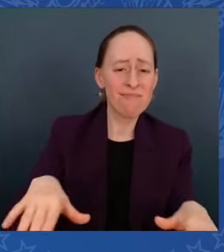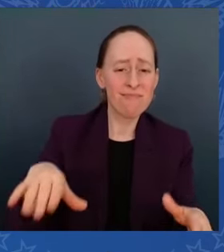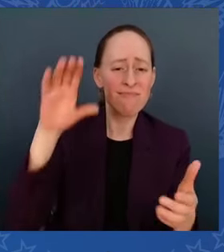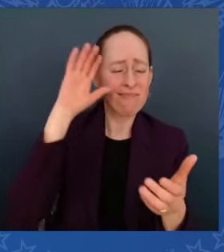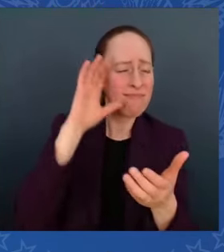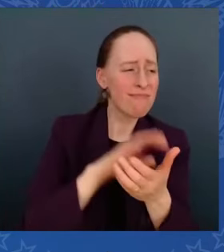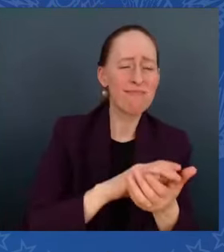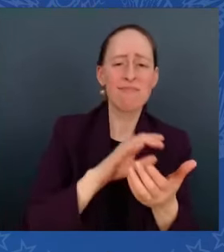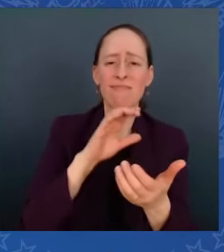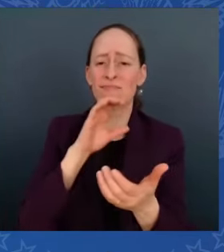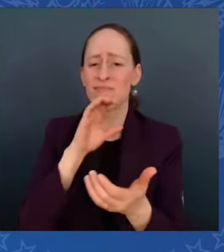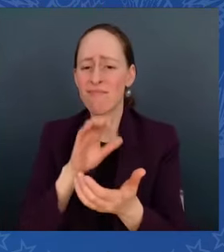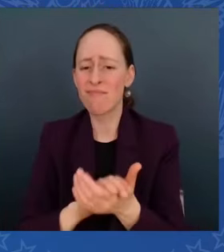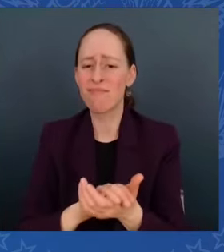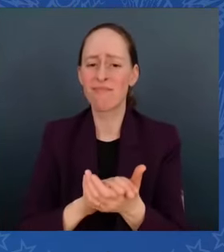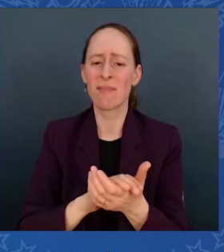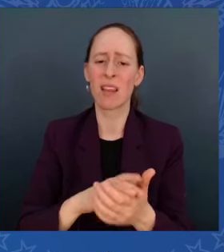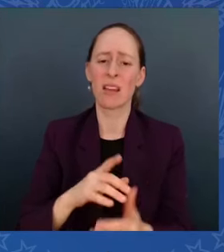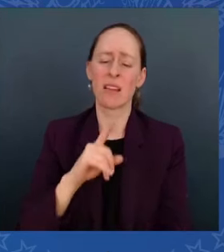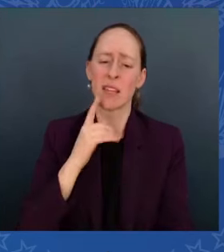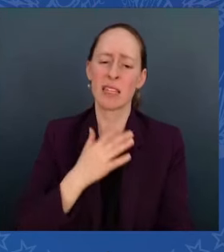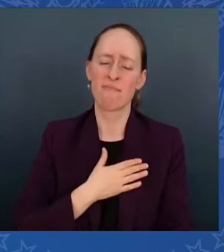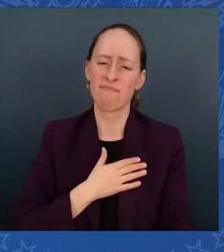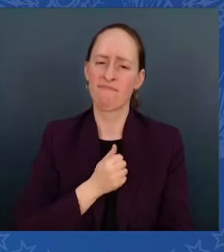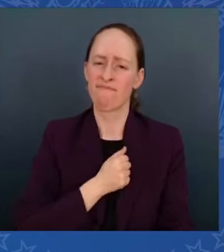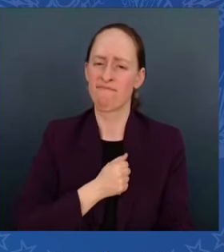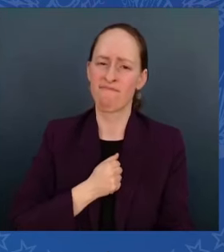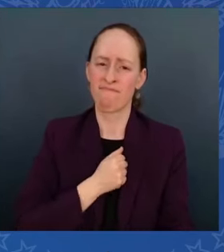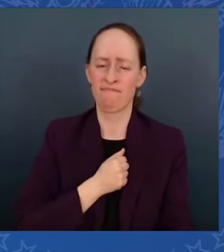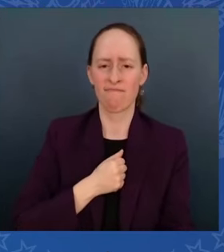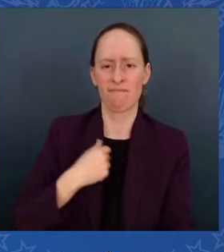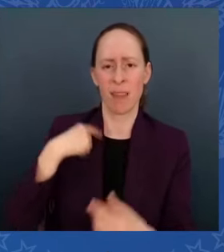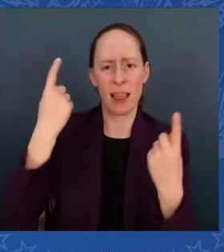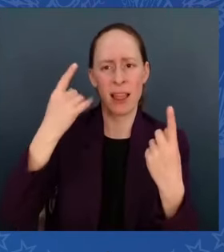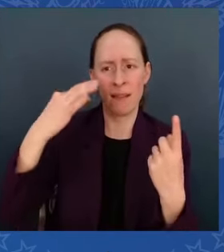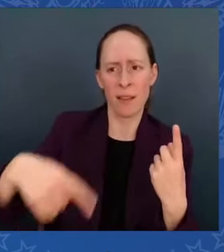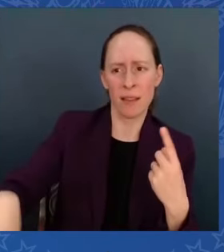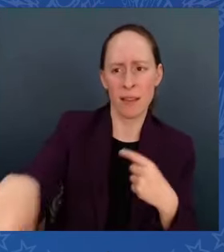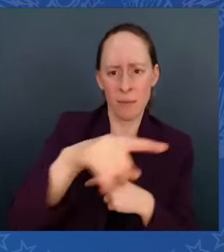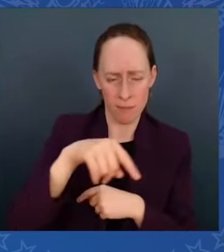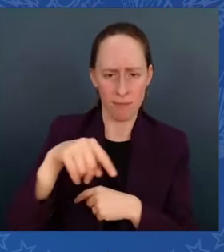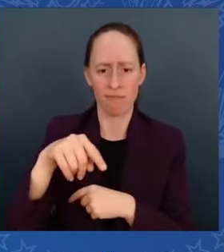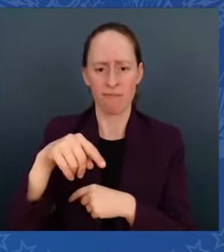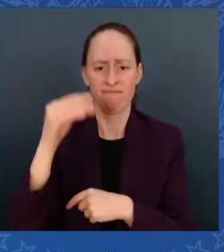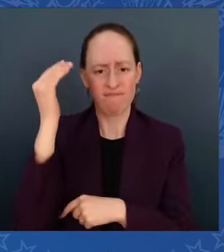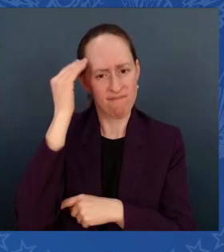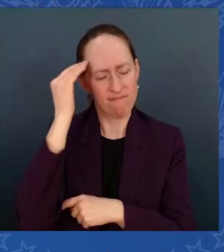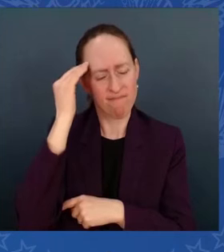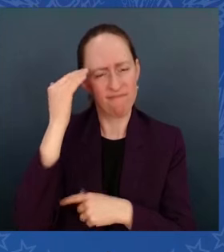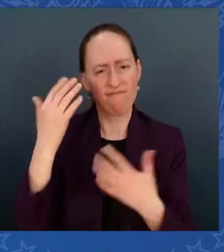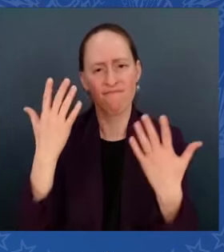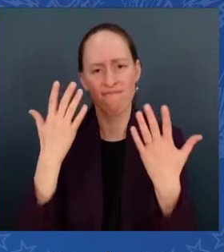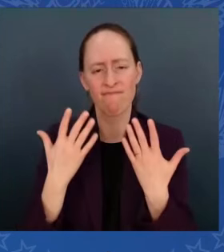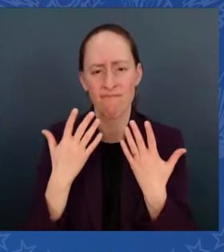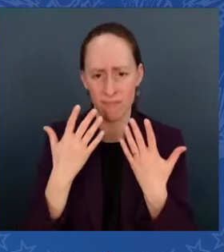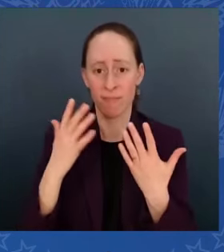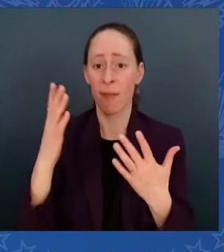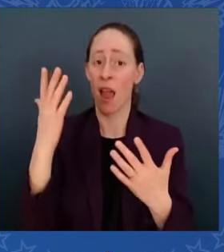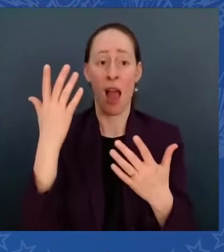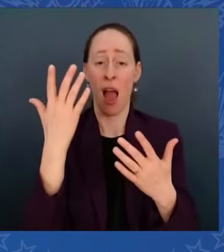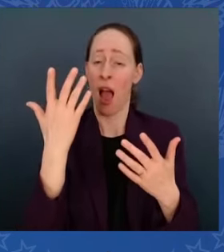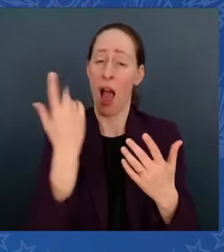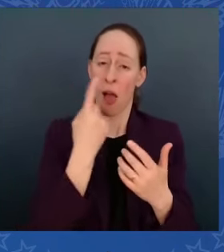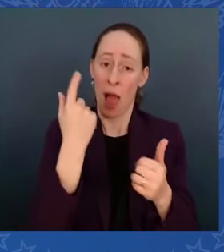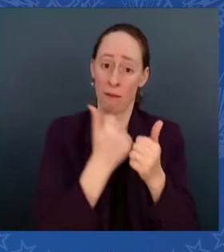pray for the recovery of the brave wounded as well. Every time an officer puts on that shield and walks out the door, a